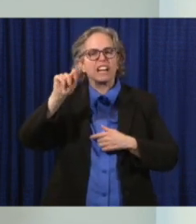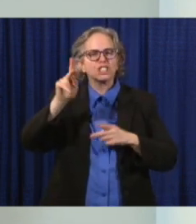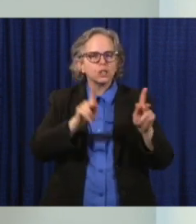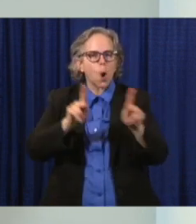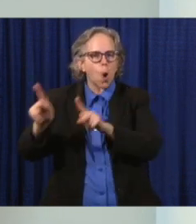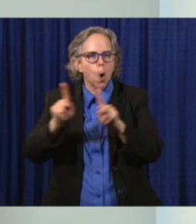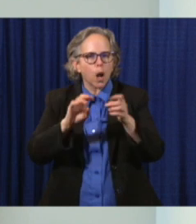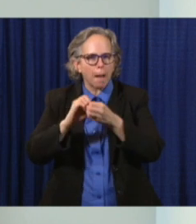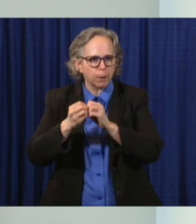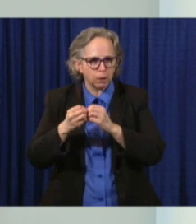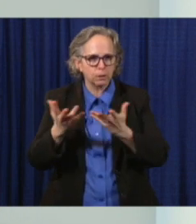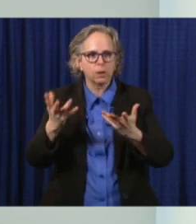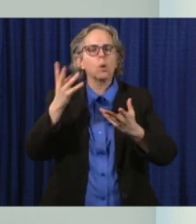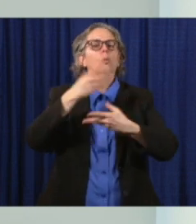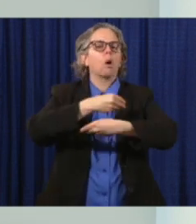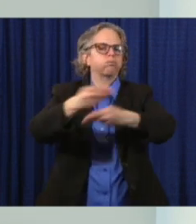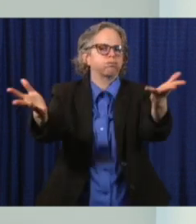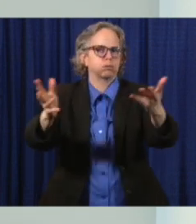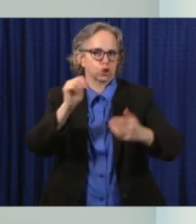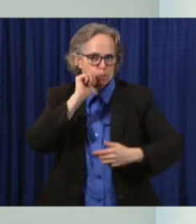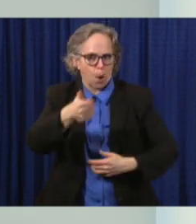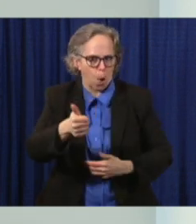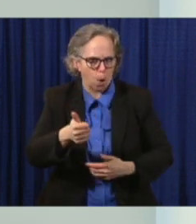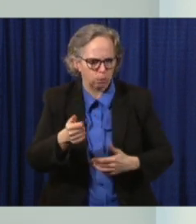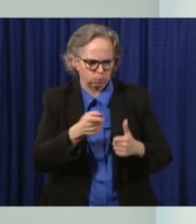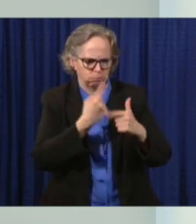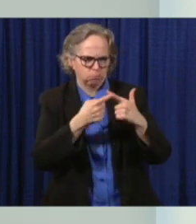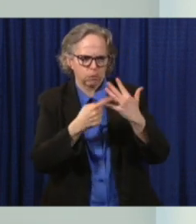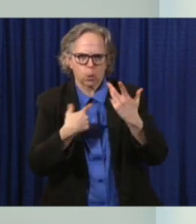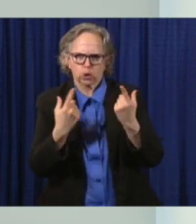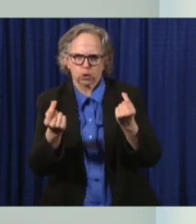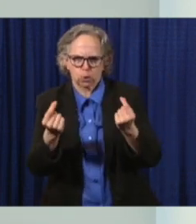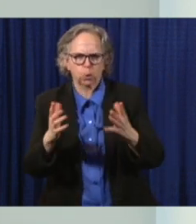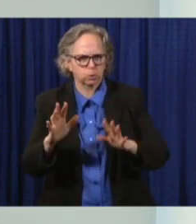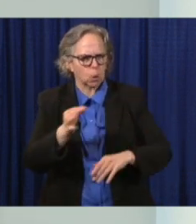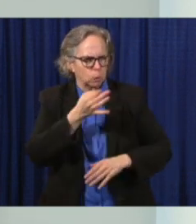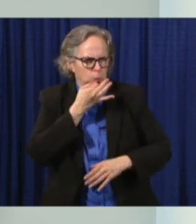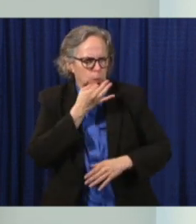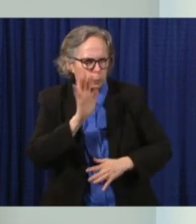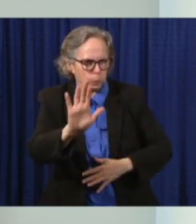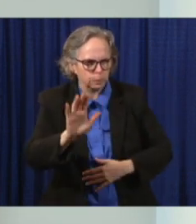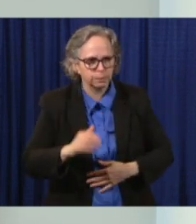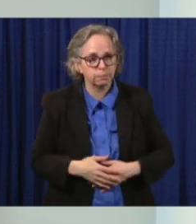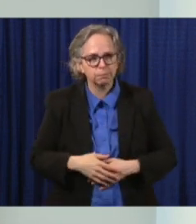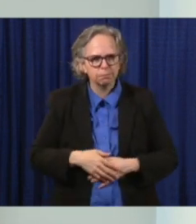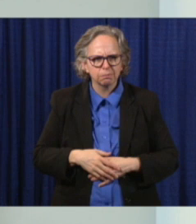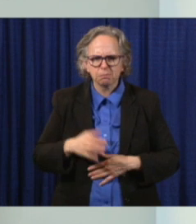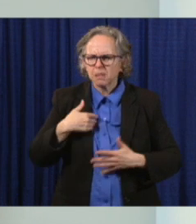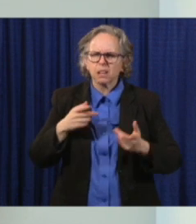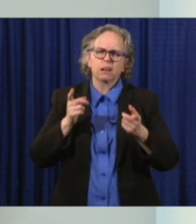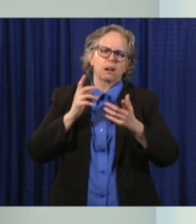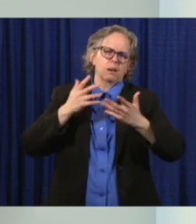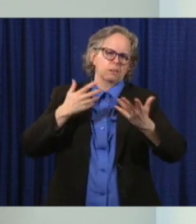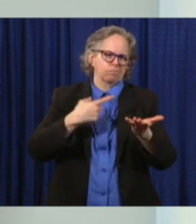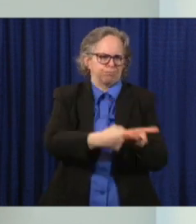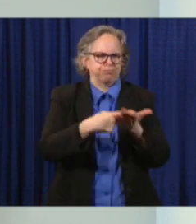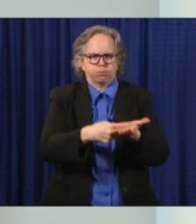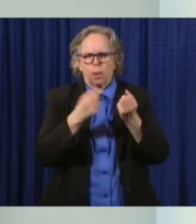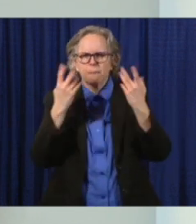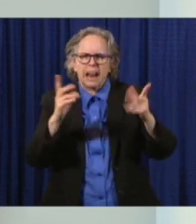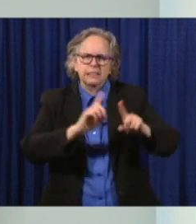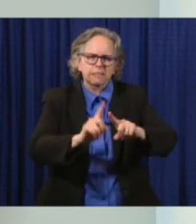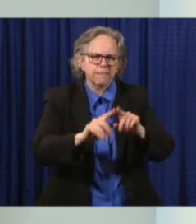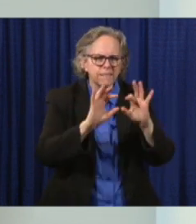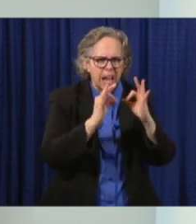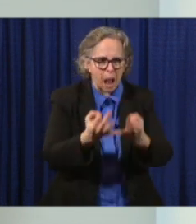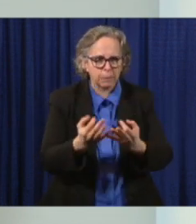will be forthcoming. But I know in talking with a variety of working families and local government officials that that was an